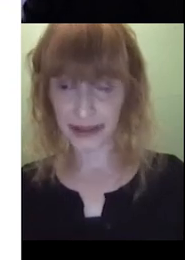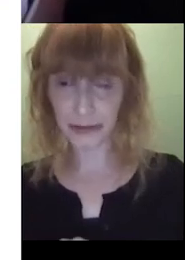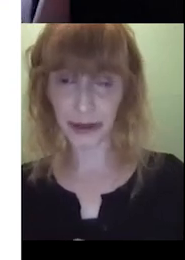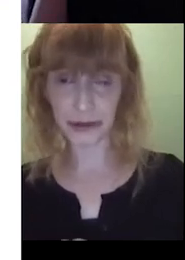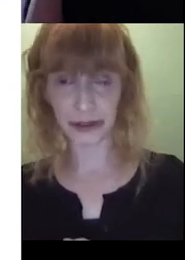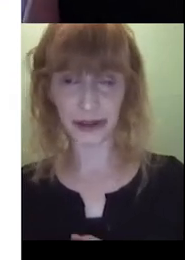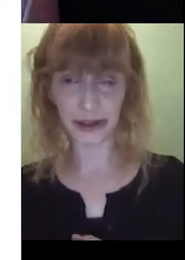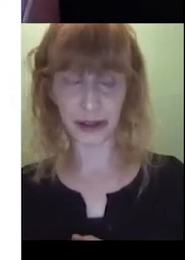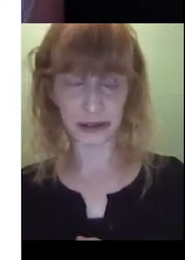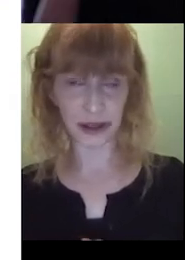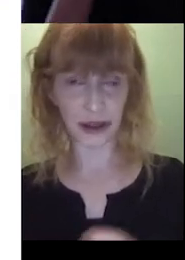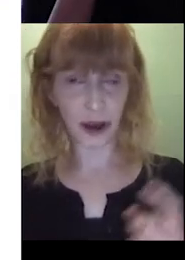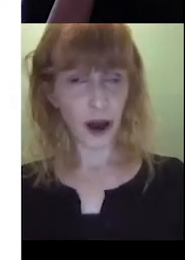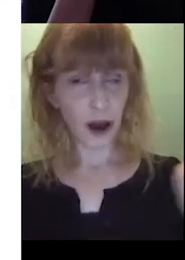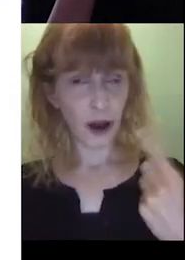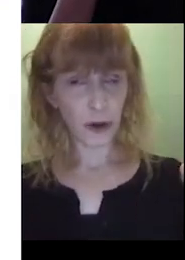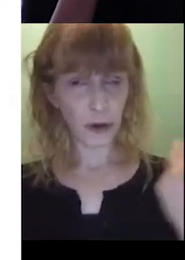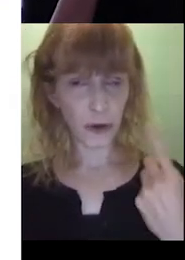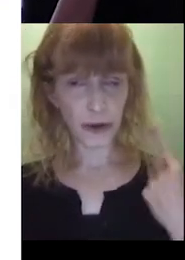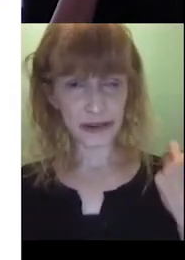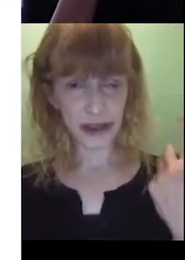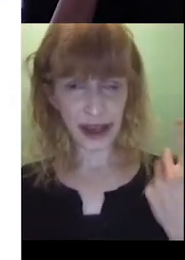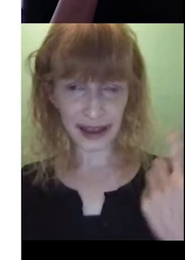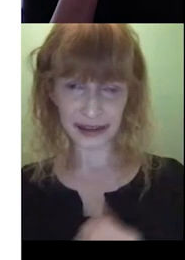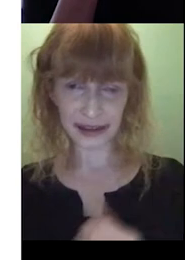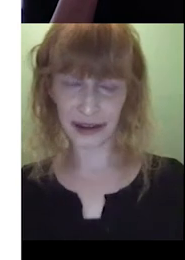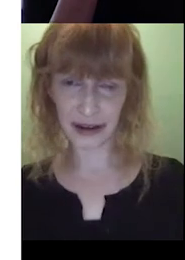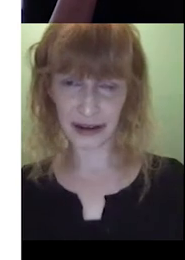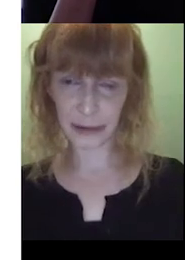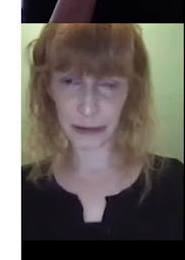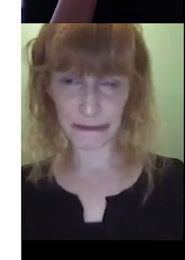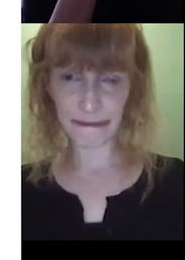Yep, absolutely. You could say, who is that?